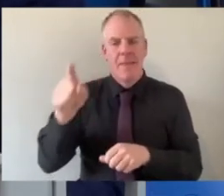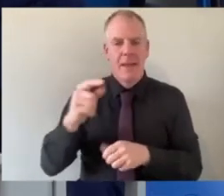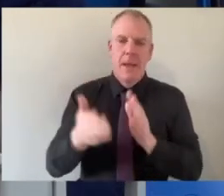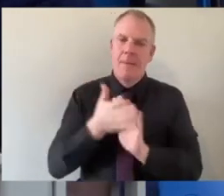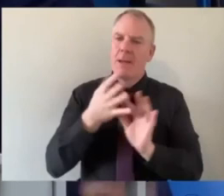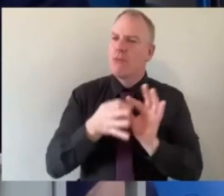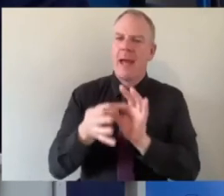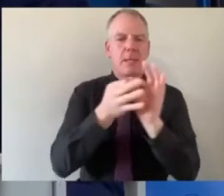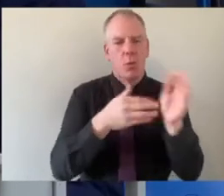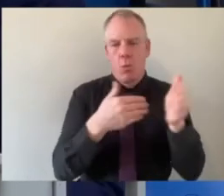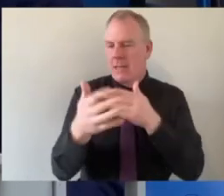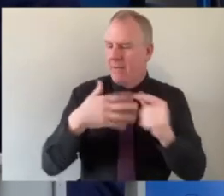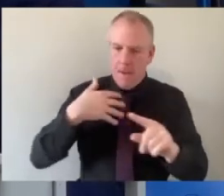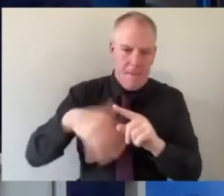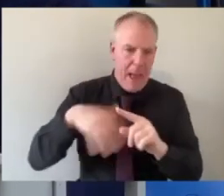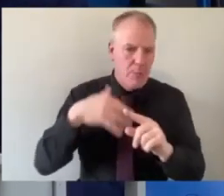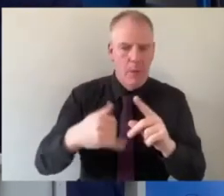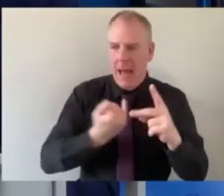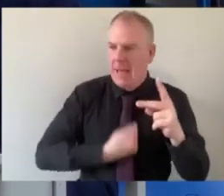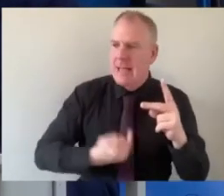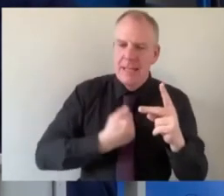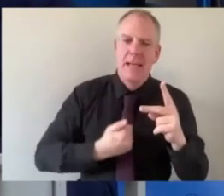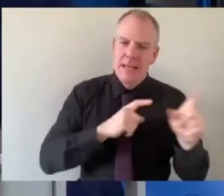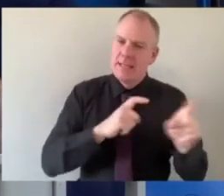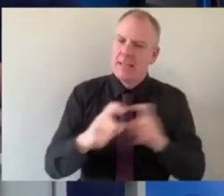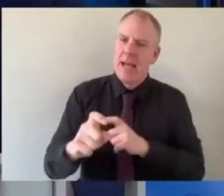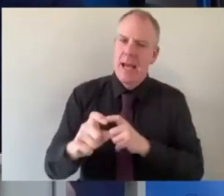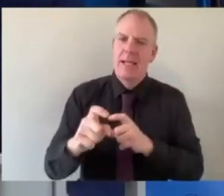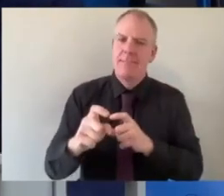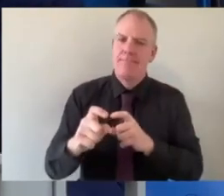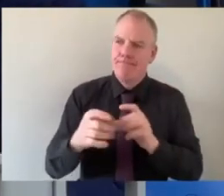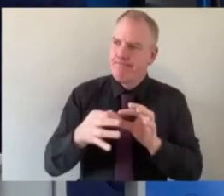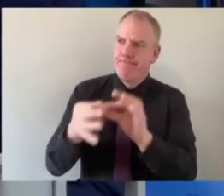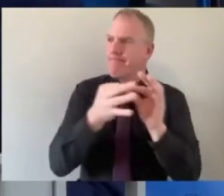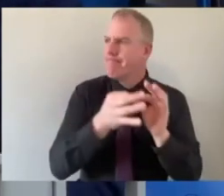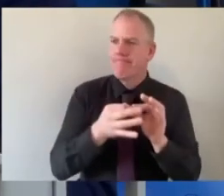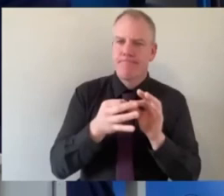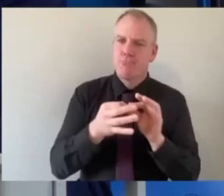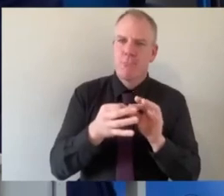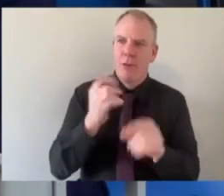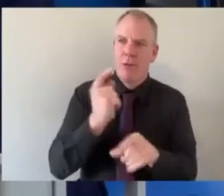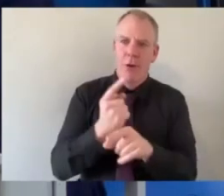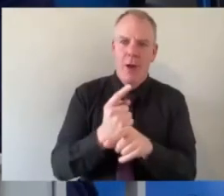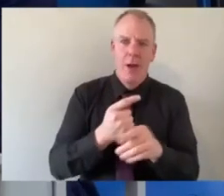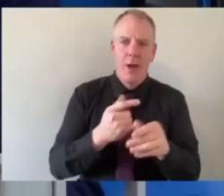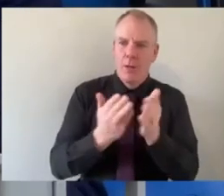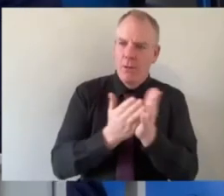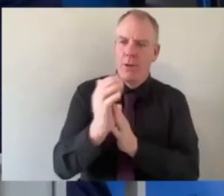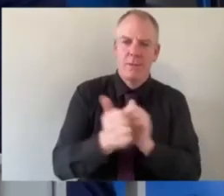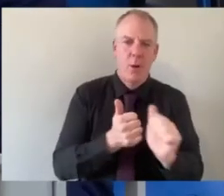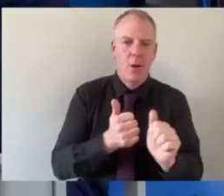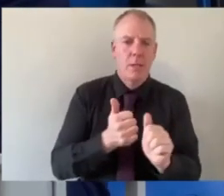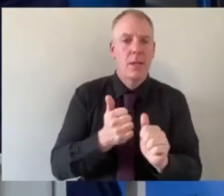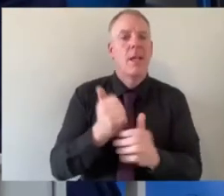background independence what people's identity was and it's always worth us constantly reminding ourselves of that because the unfinished parts of the good variety